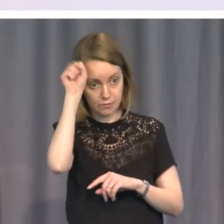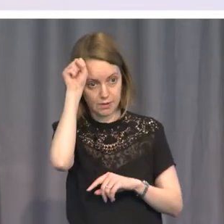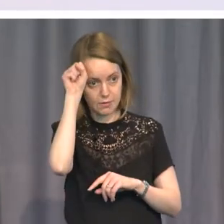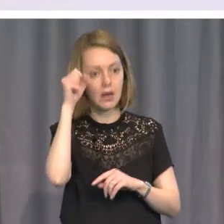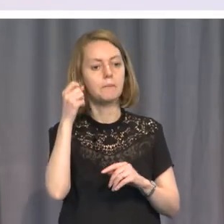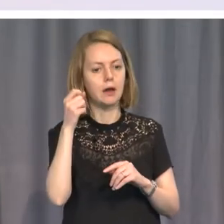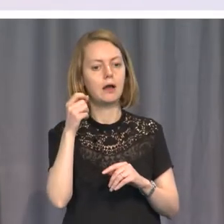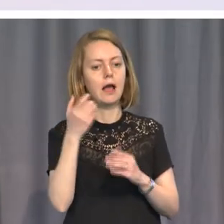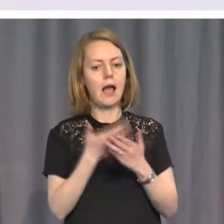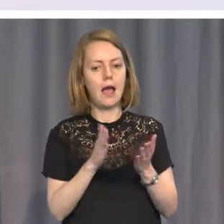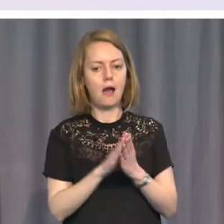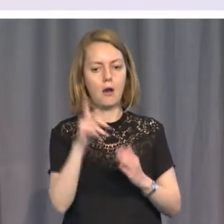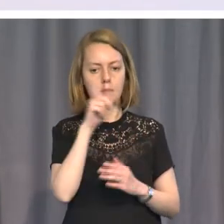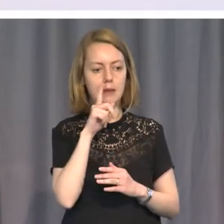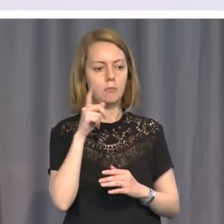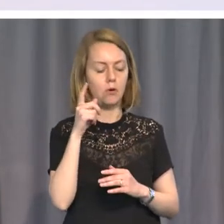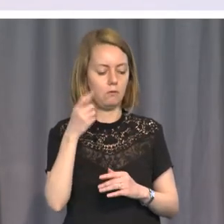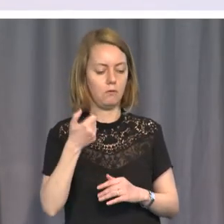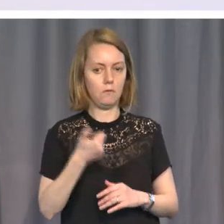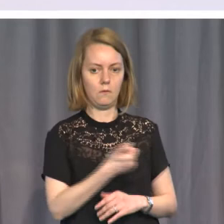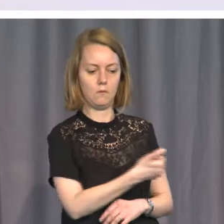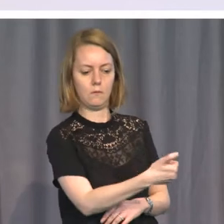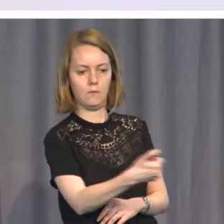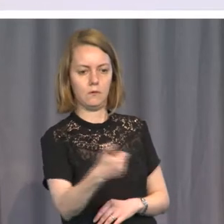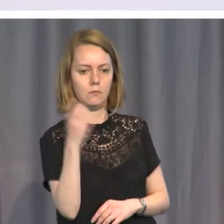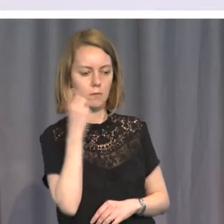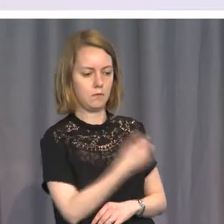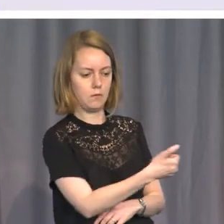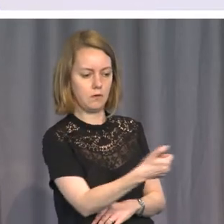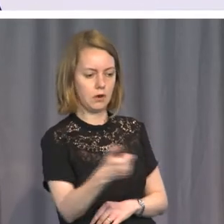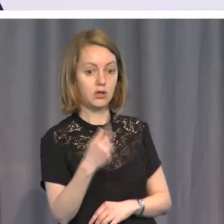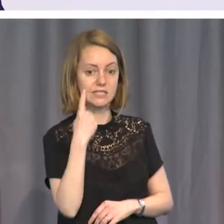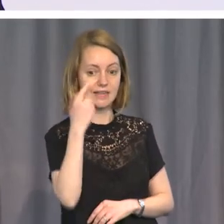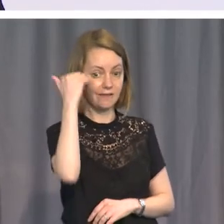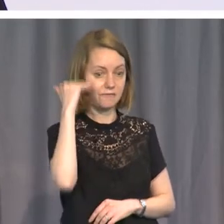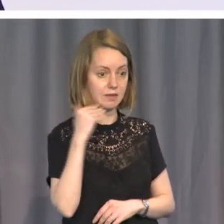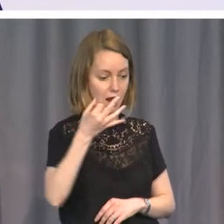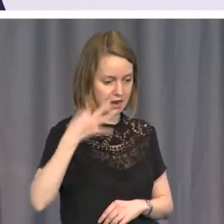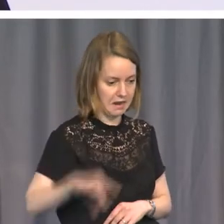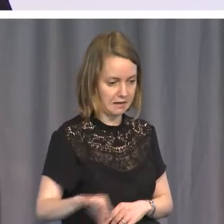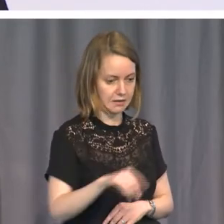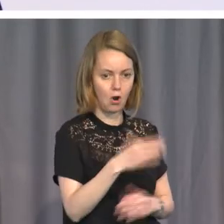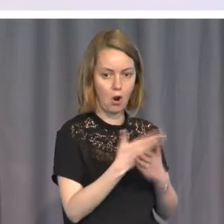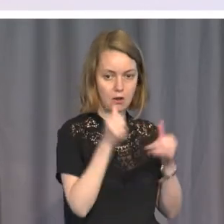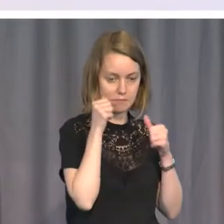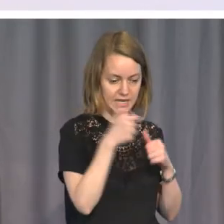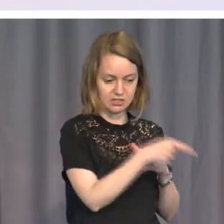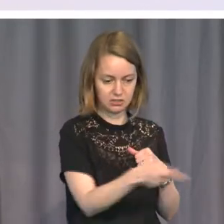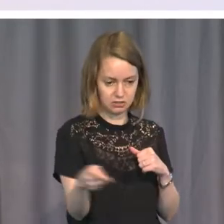cameras, showing naked female bodies on the beach, violated and drowned and shelled by the Navy,